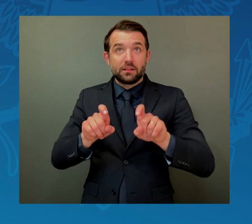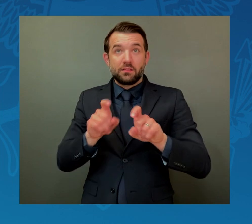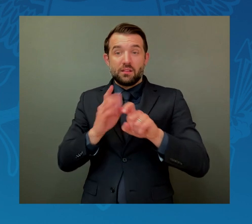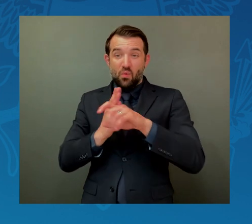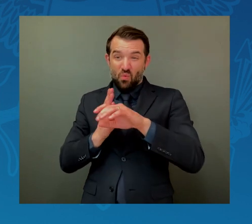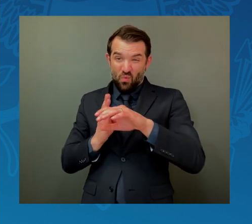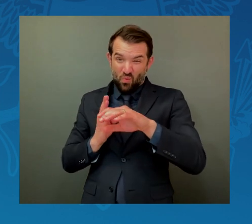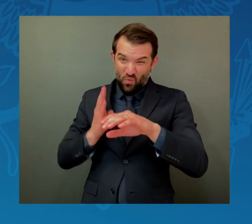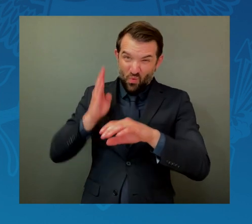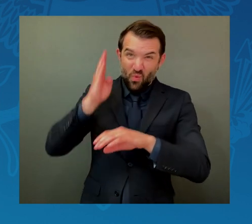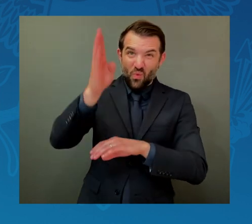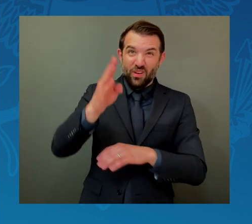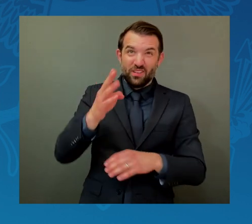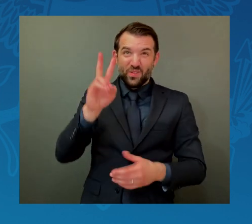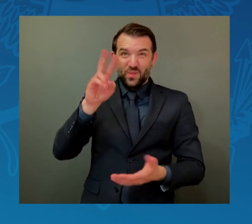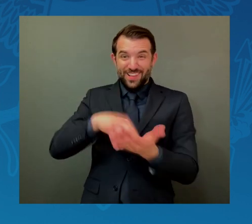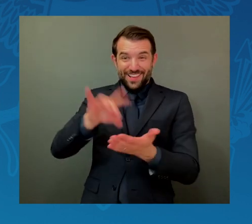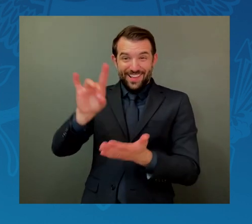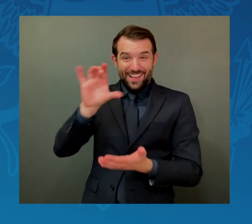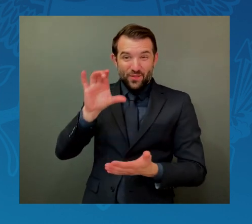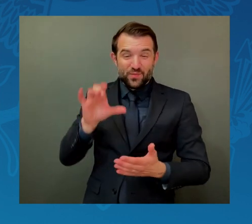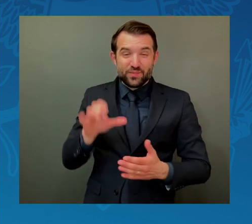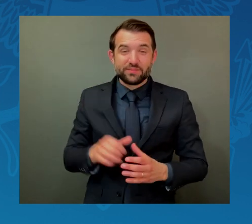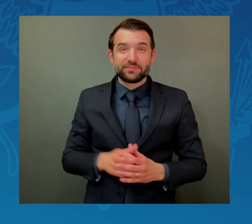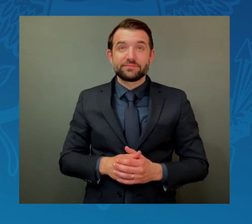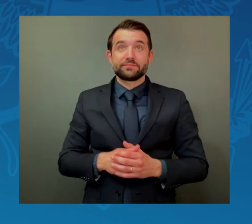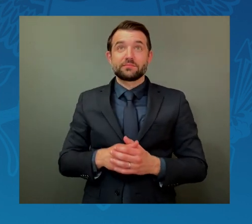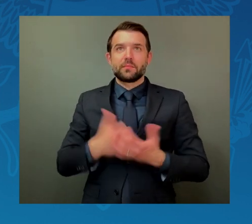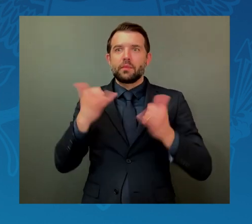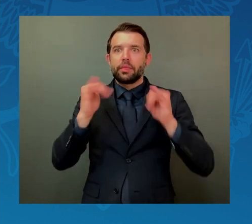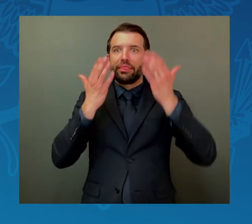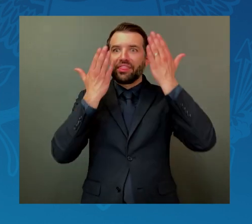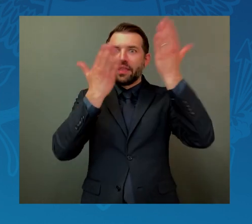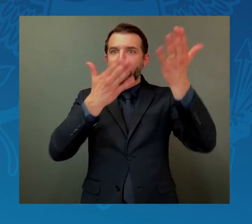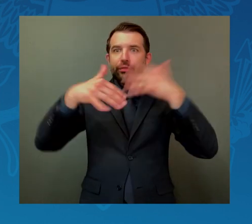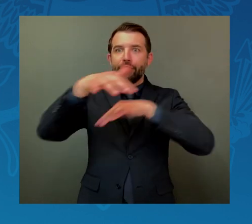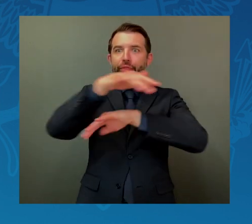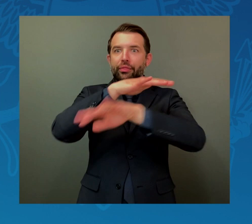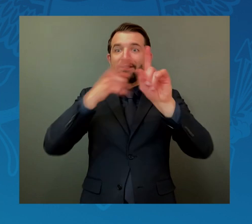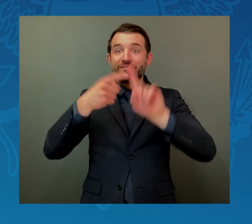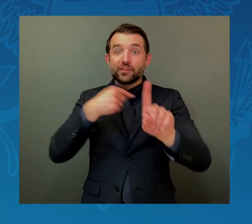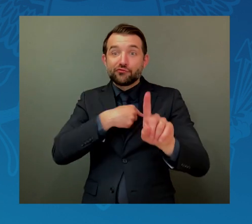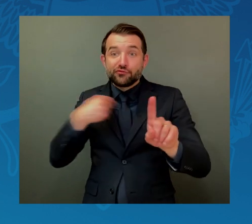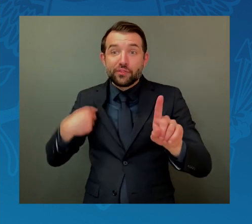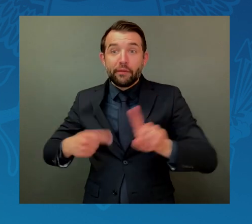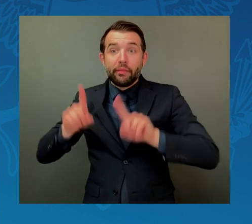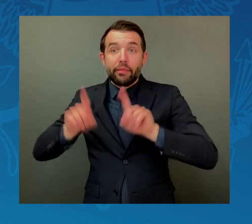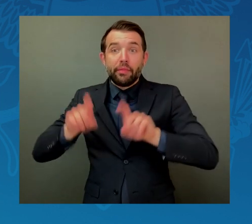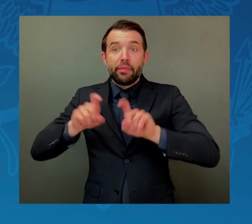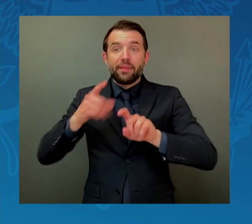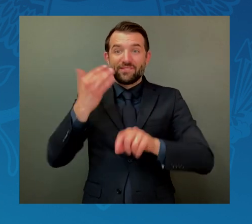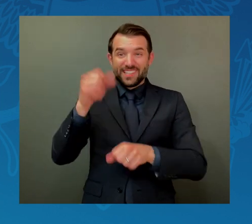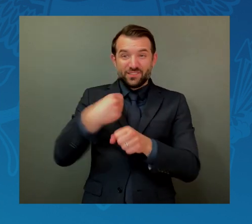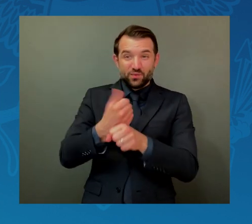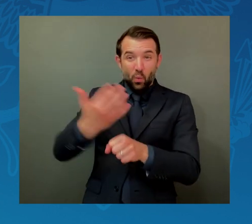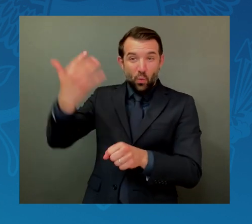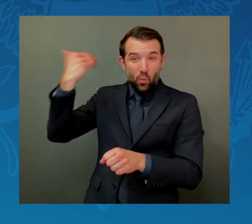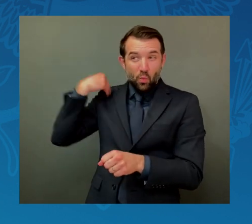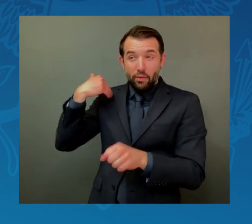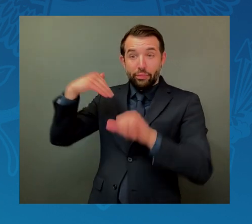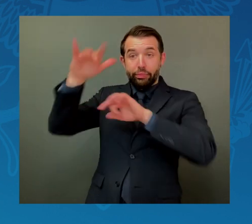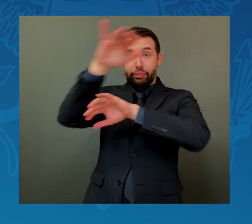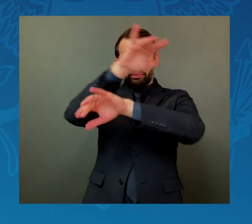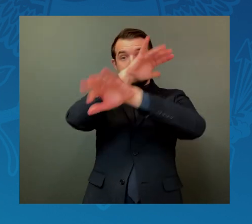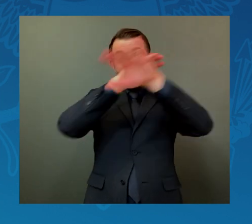still in space from China's test 15 years ago. Like air traffic